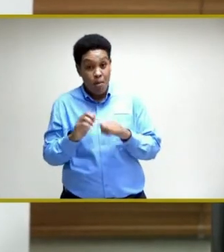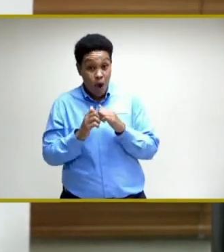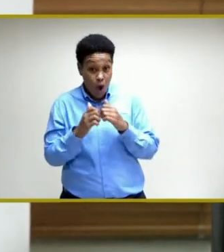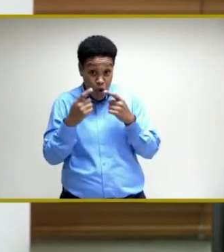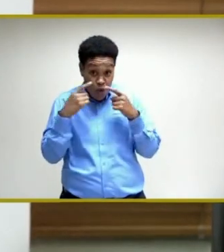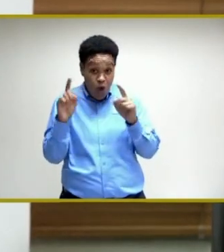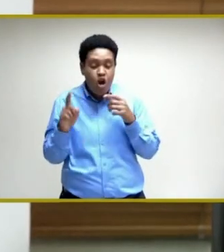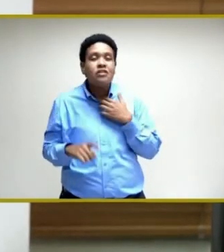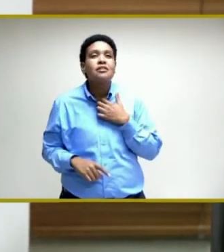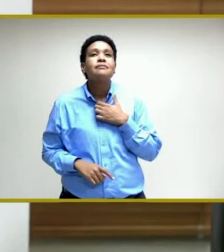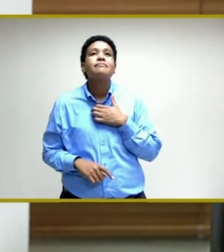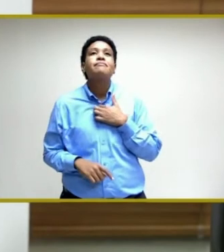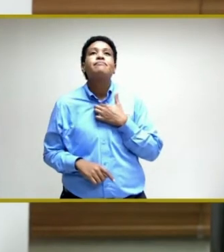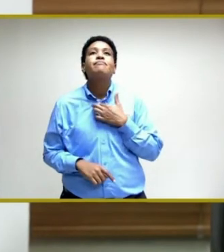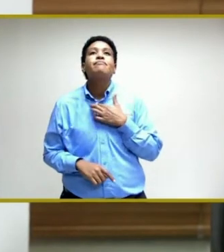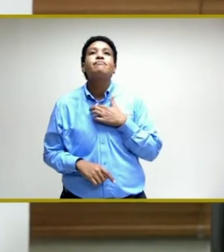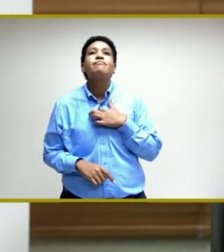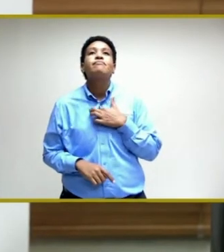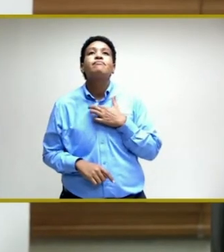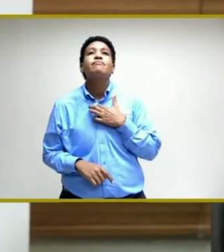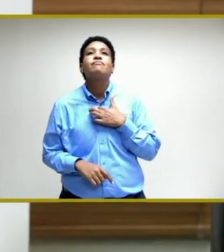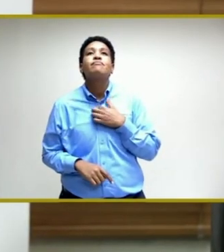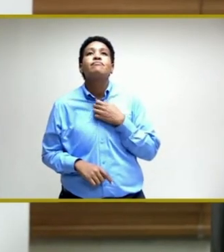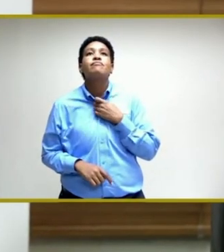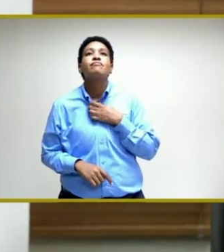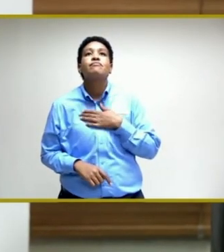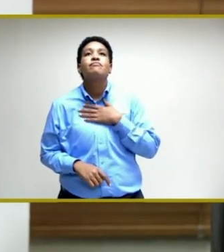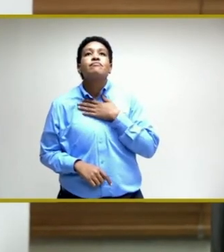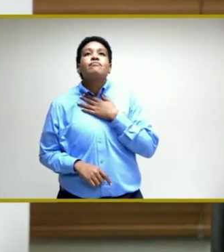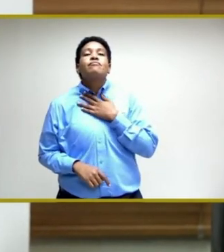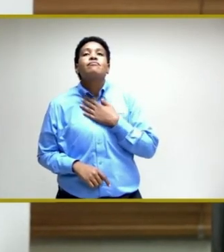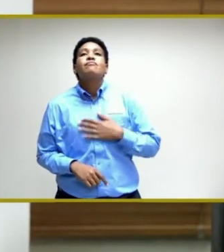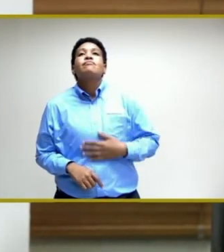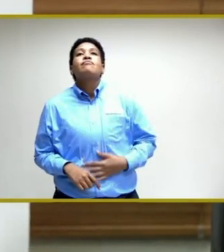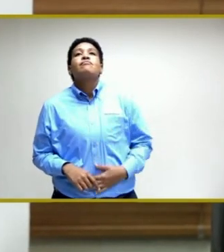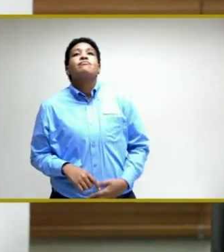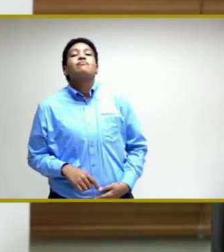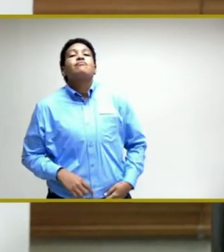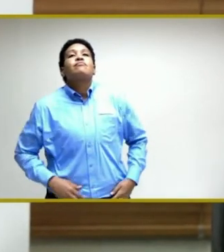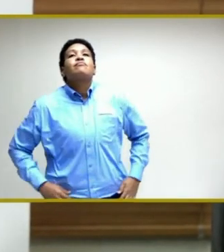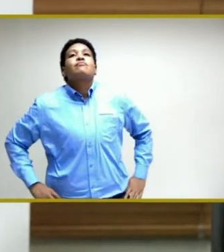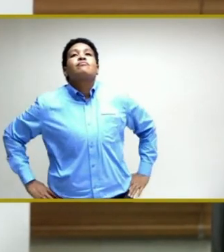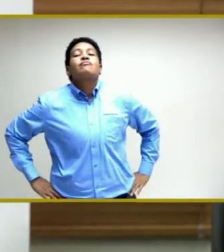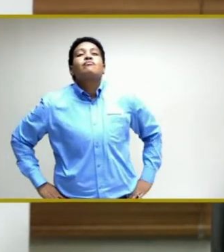works is that we anticipate take-up